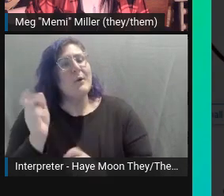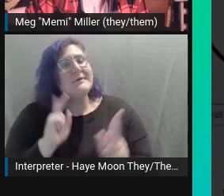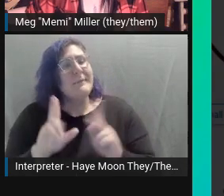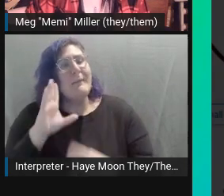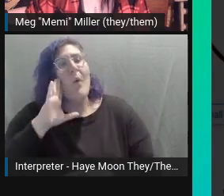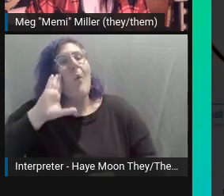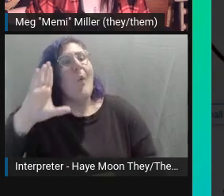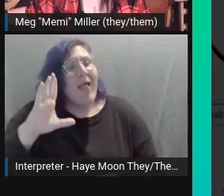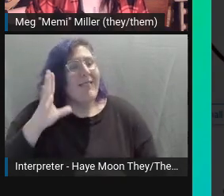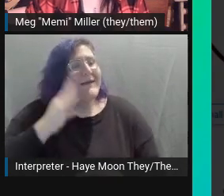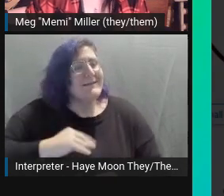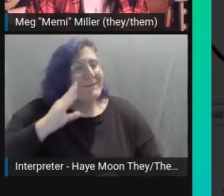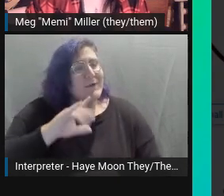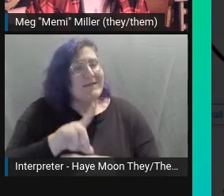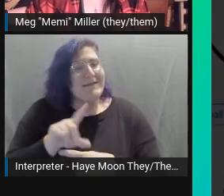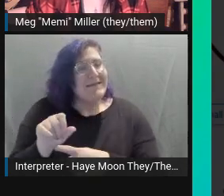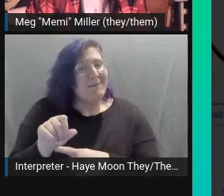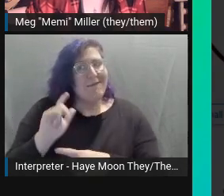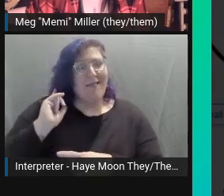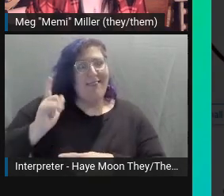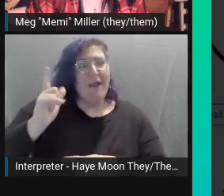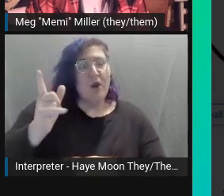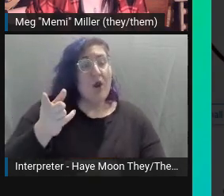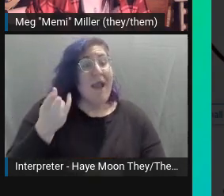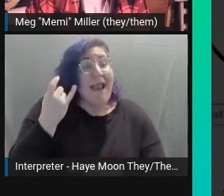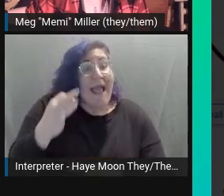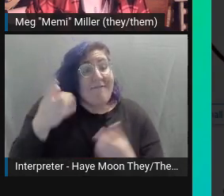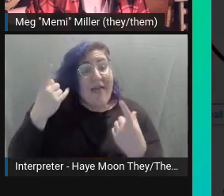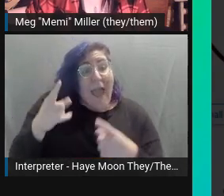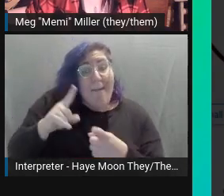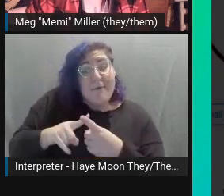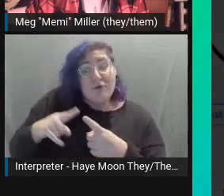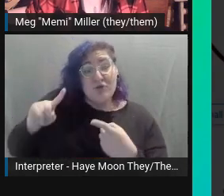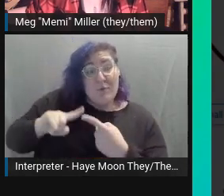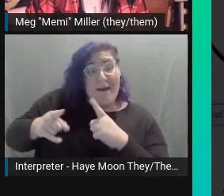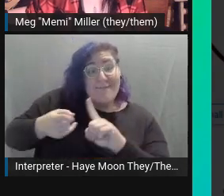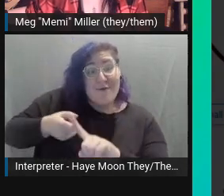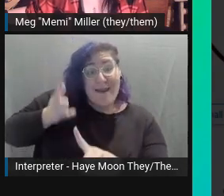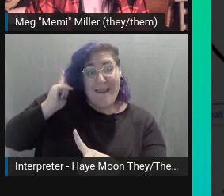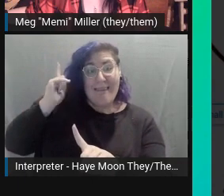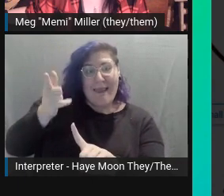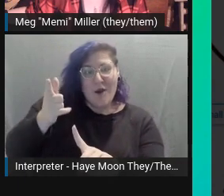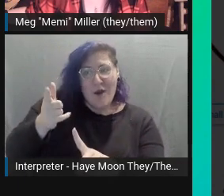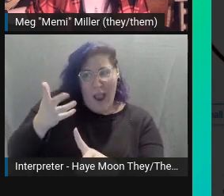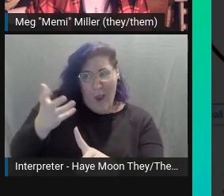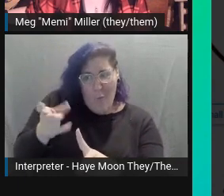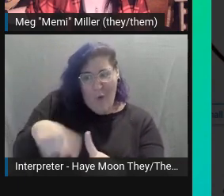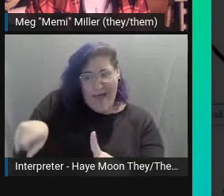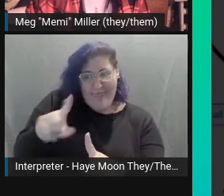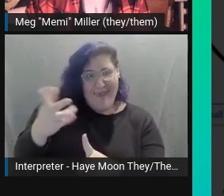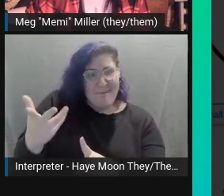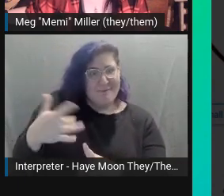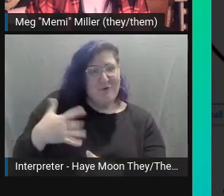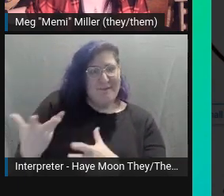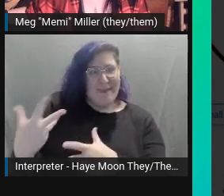if this happens to one of my friends on the Discord server, I like the idea that they can still feel included in my channel under any circumstances.